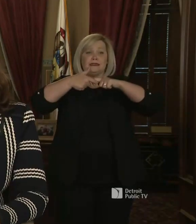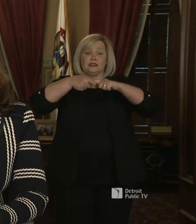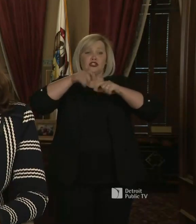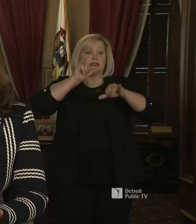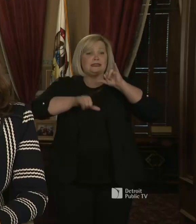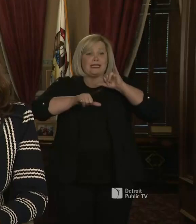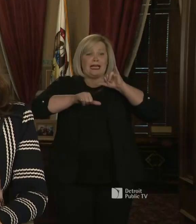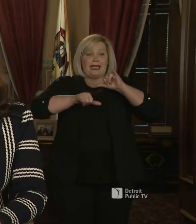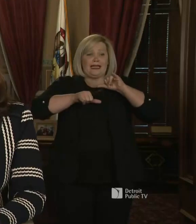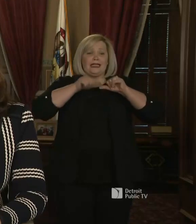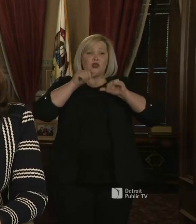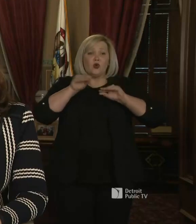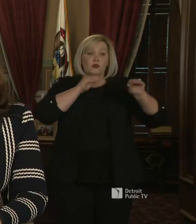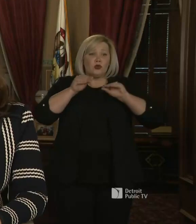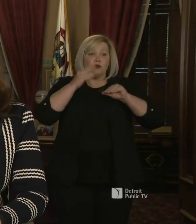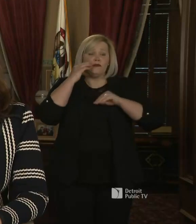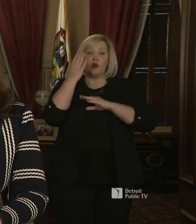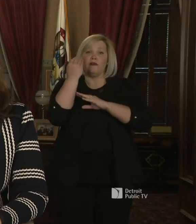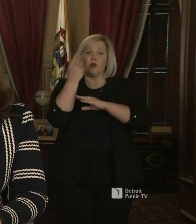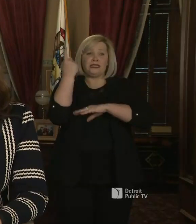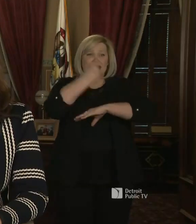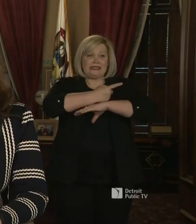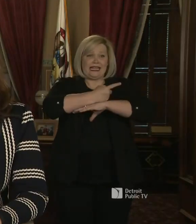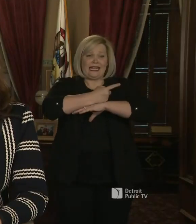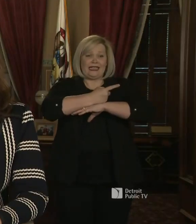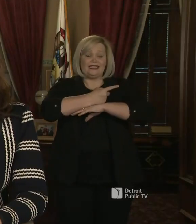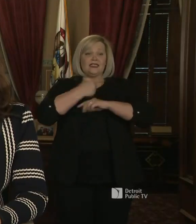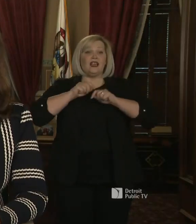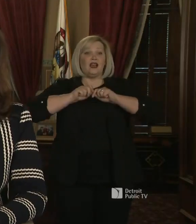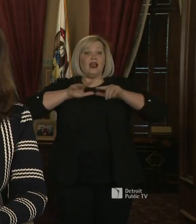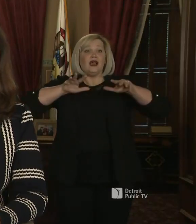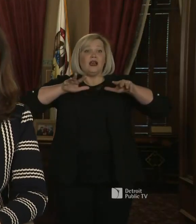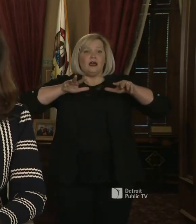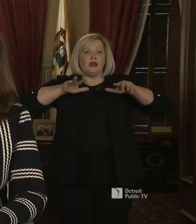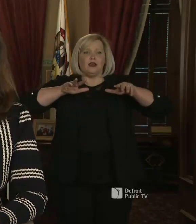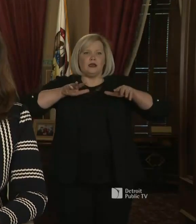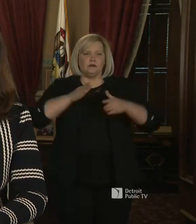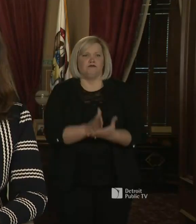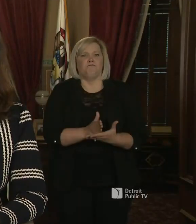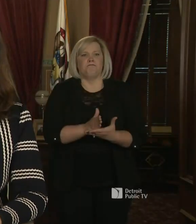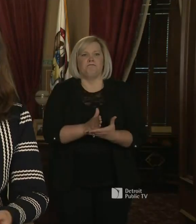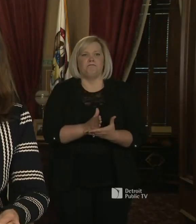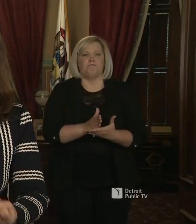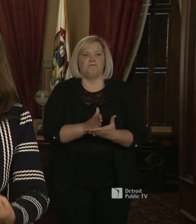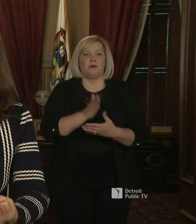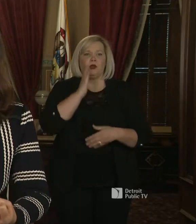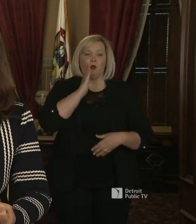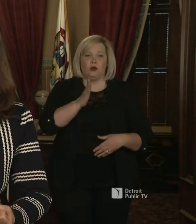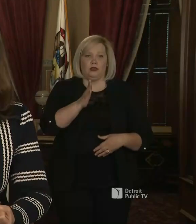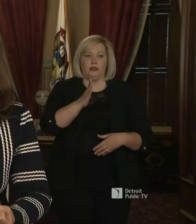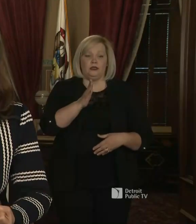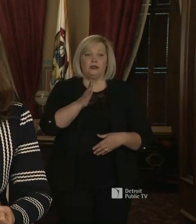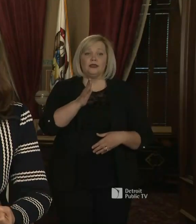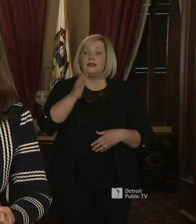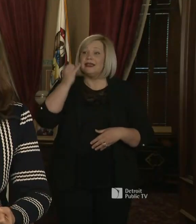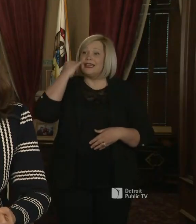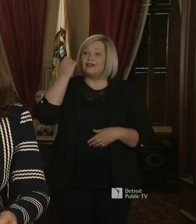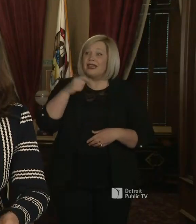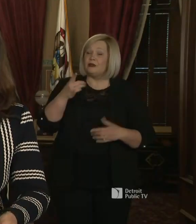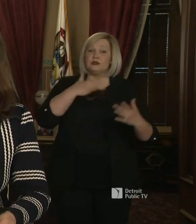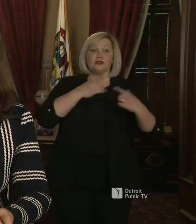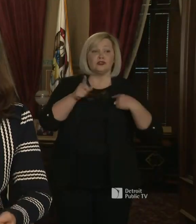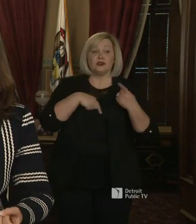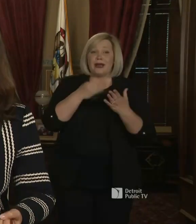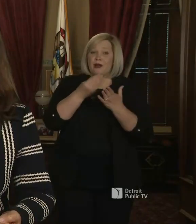this virus would come sputtering to a halt. So anyone who's concerned about the getting the economy back up and running